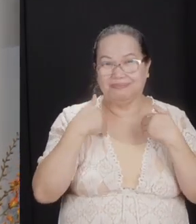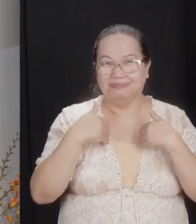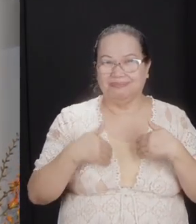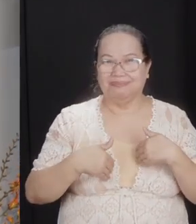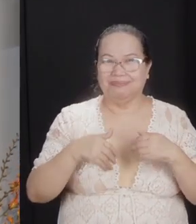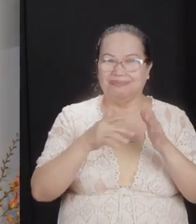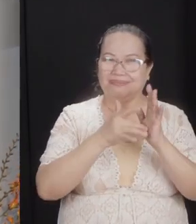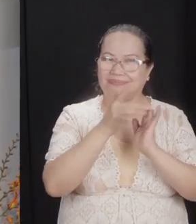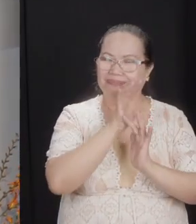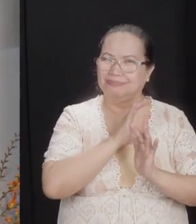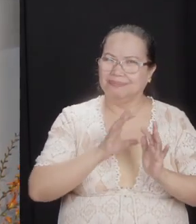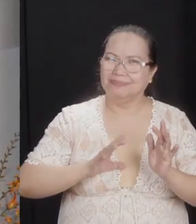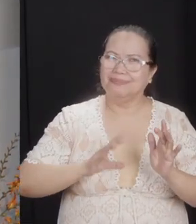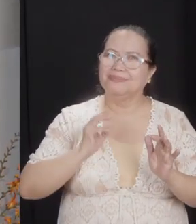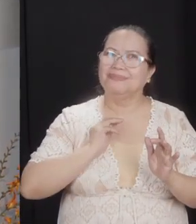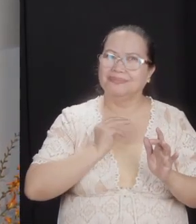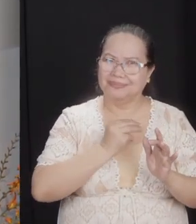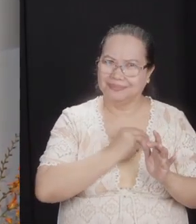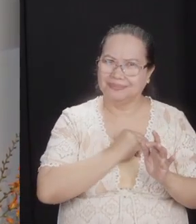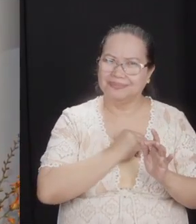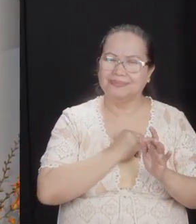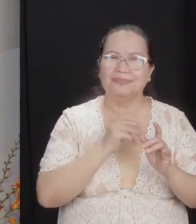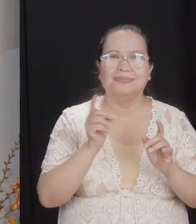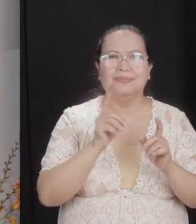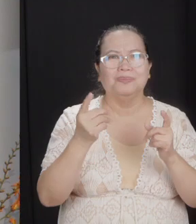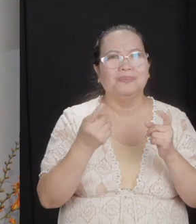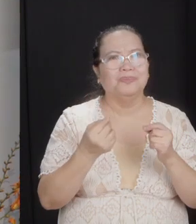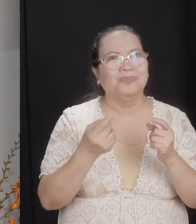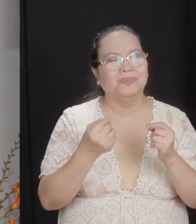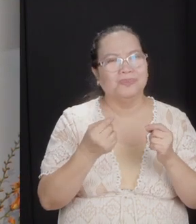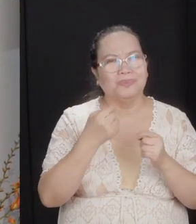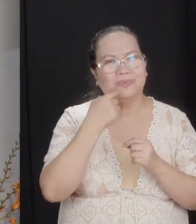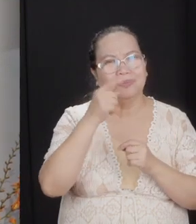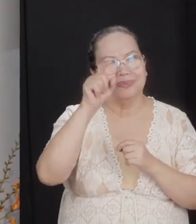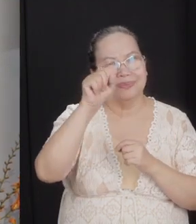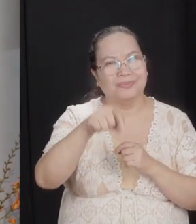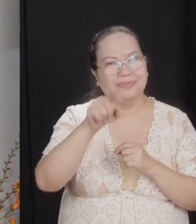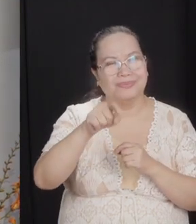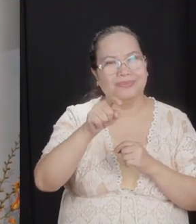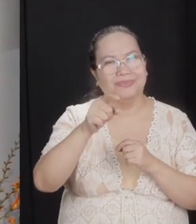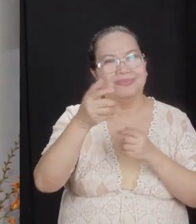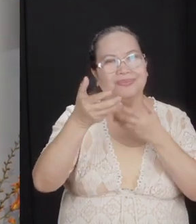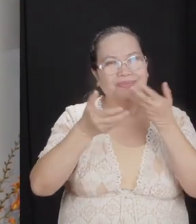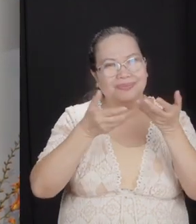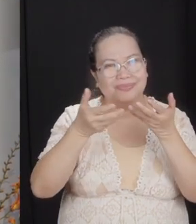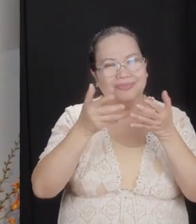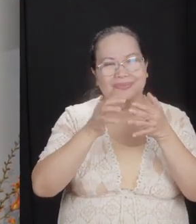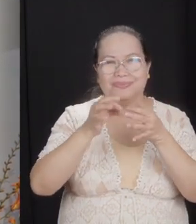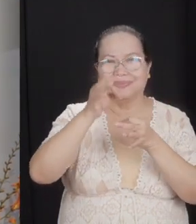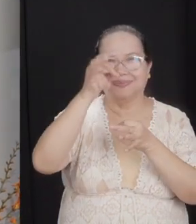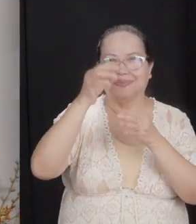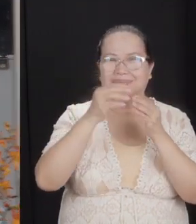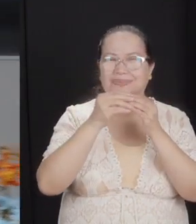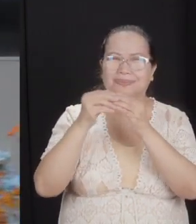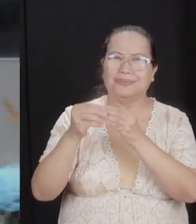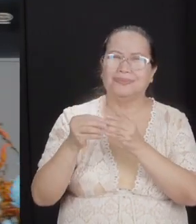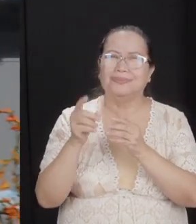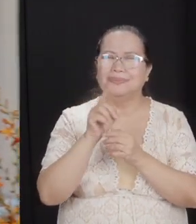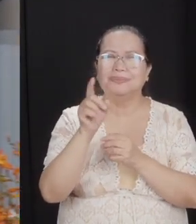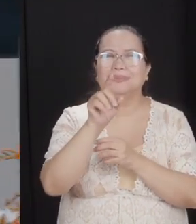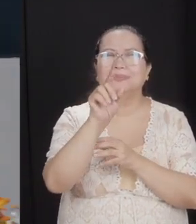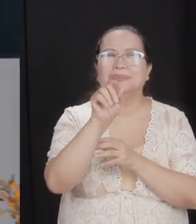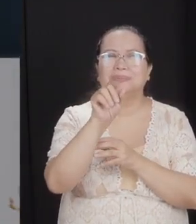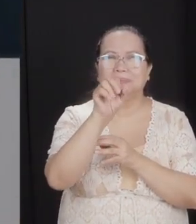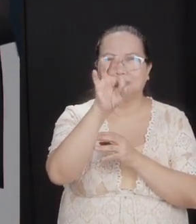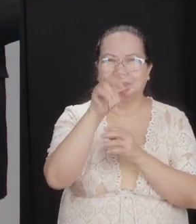individually members of it. What should they have done? They should have consulted their spiritual leaders. What do you do when you